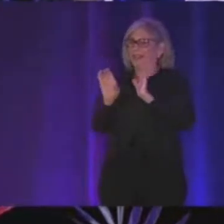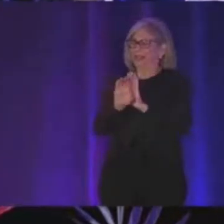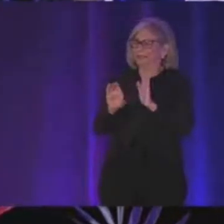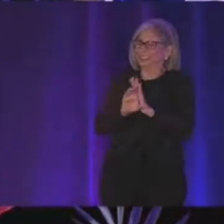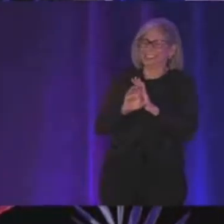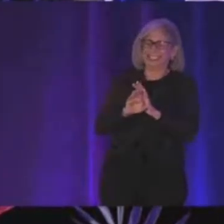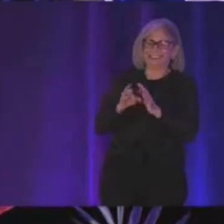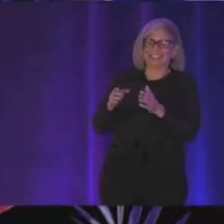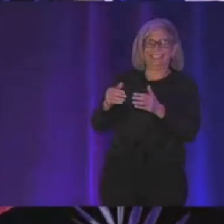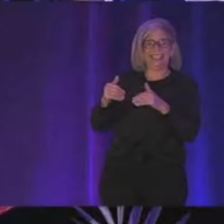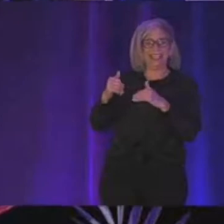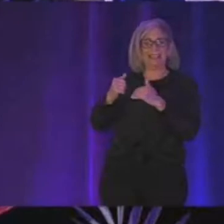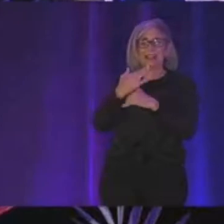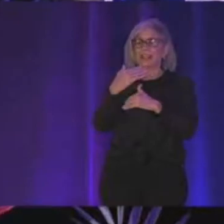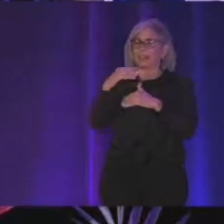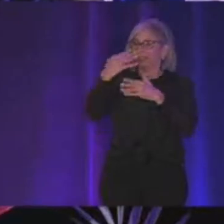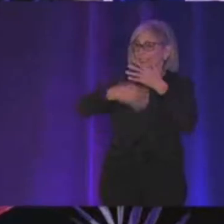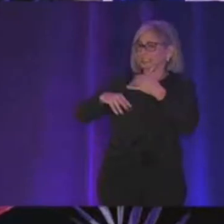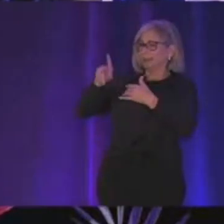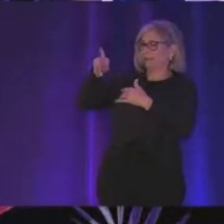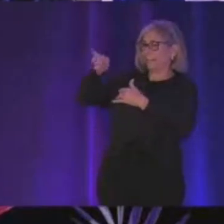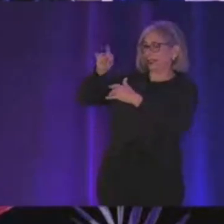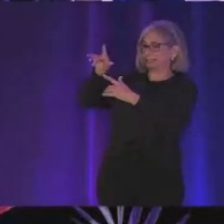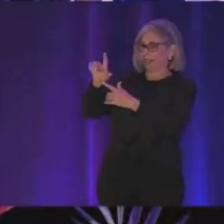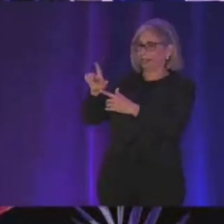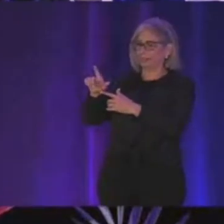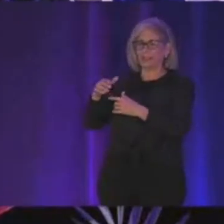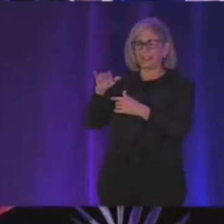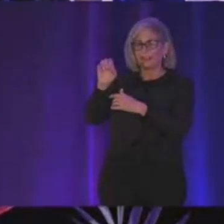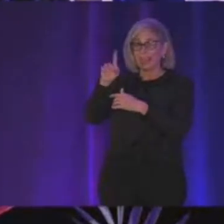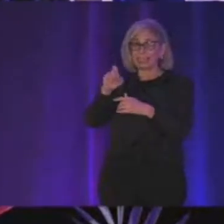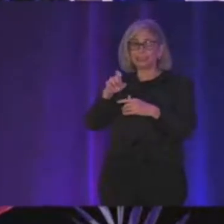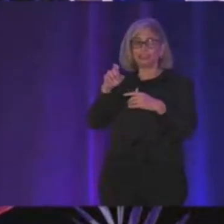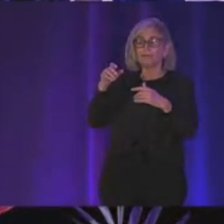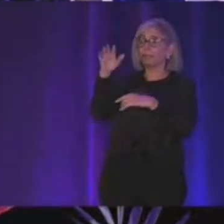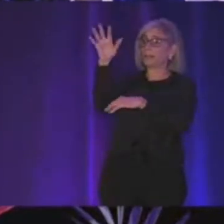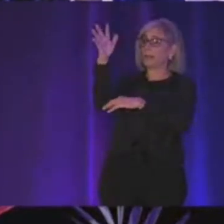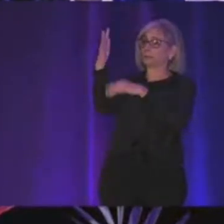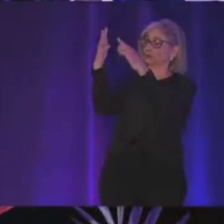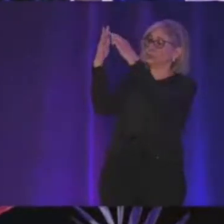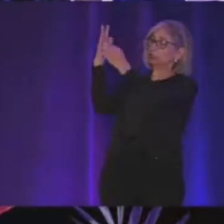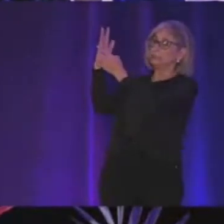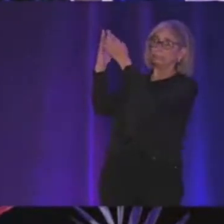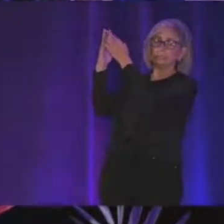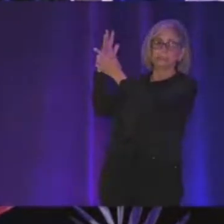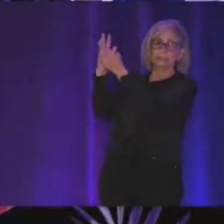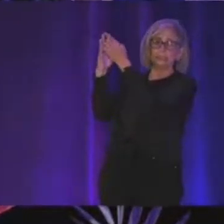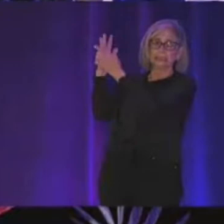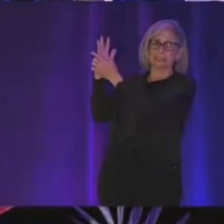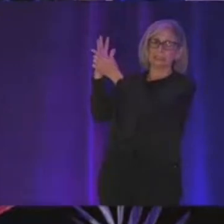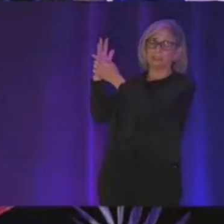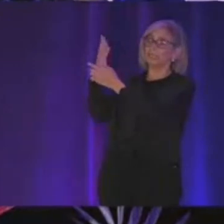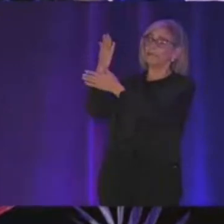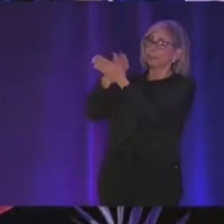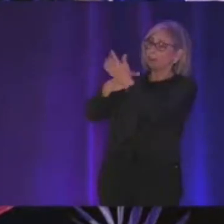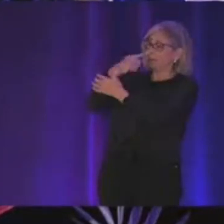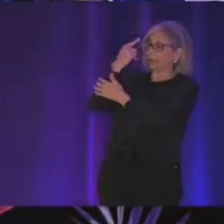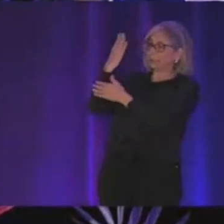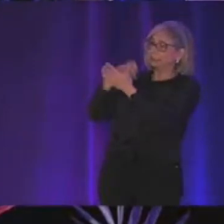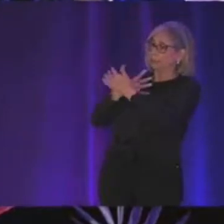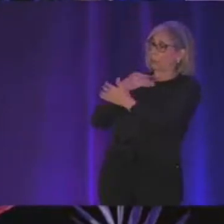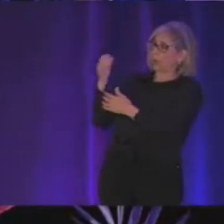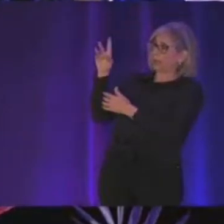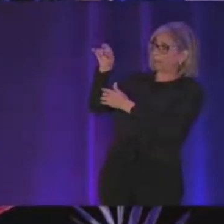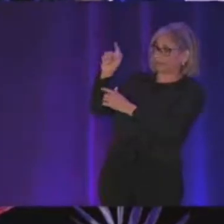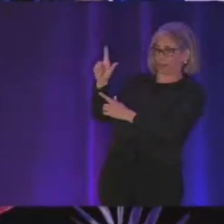list of pixels so in this case like the palm tree like the edge of the palm tree is a few black pixels and a few white pixels so the first